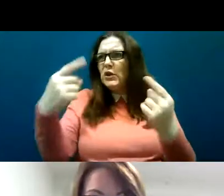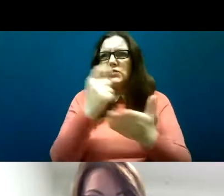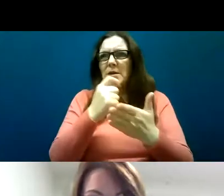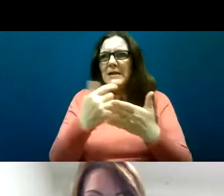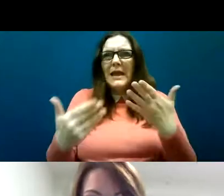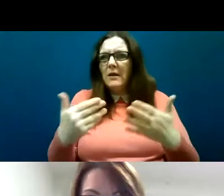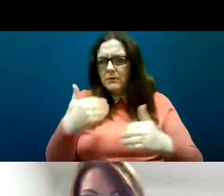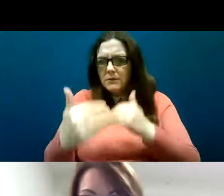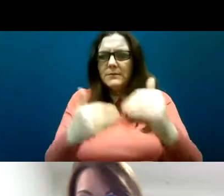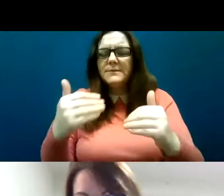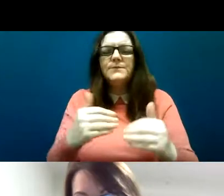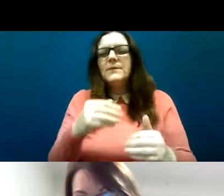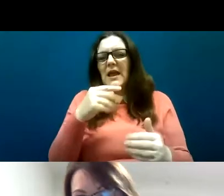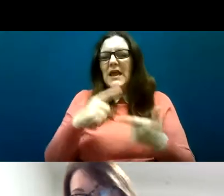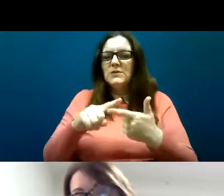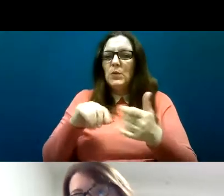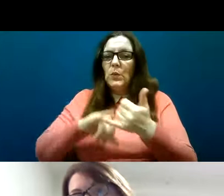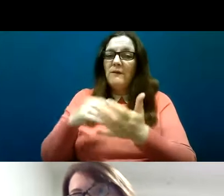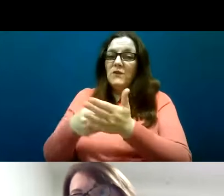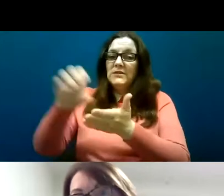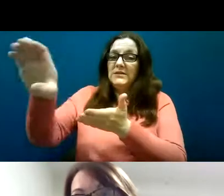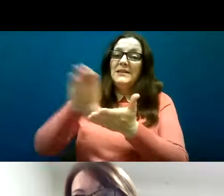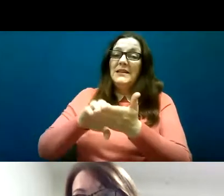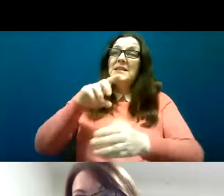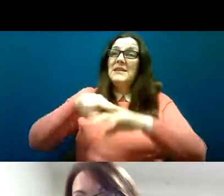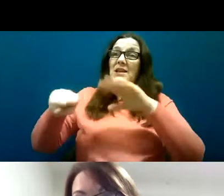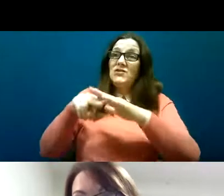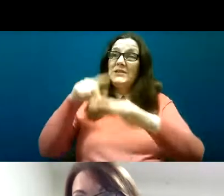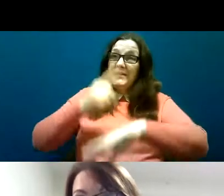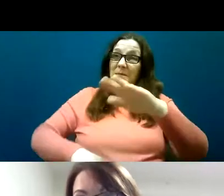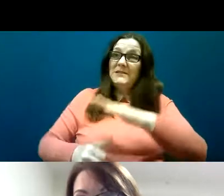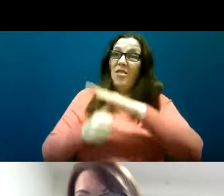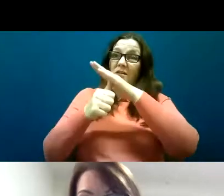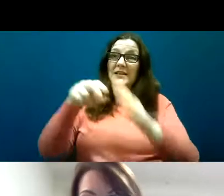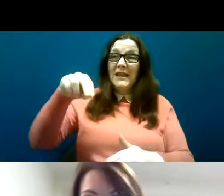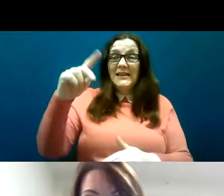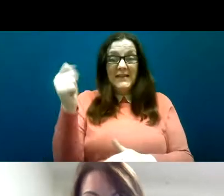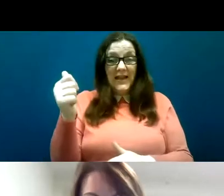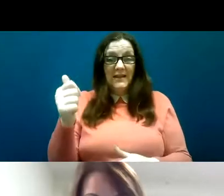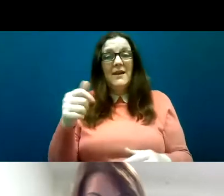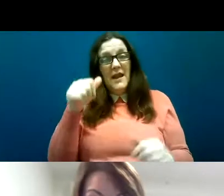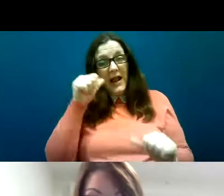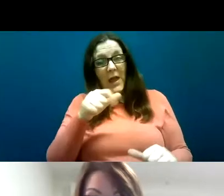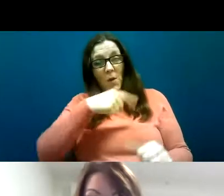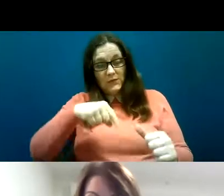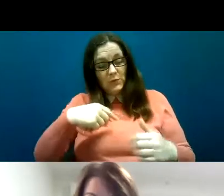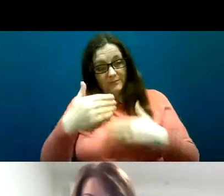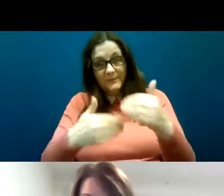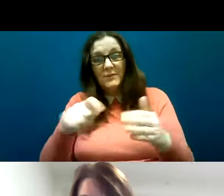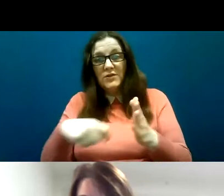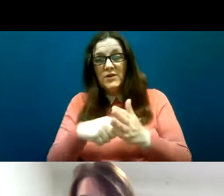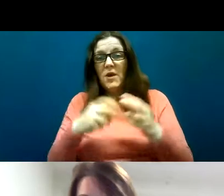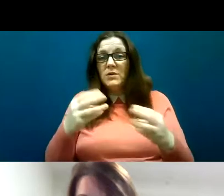And to our funders, the National Disability Authority, for giving us the opportunity to pursue this project. Dogs like St.